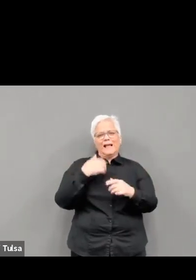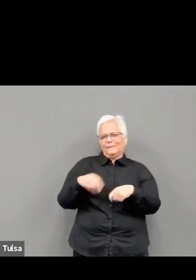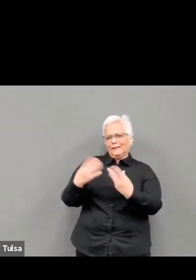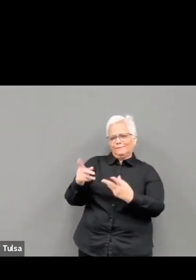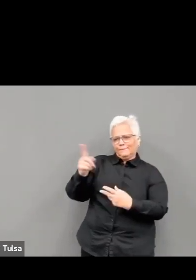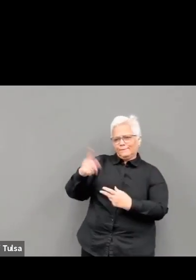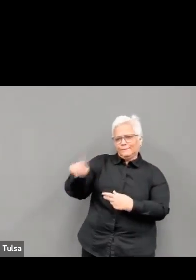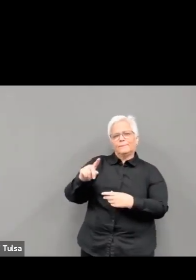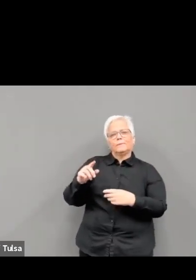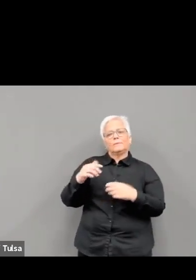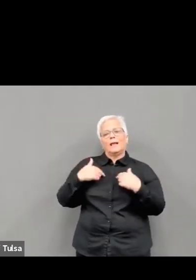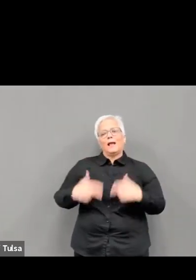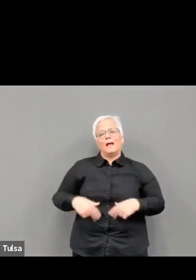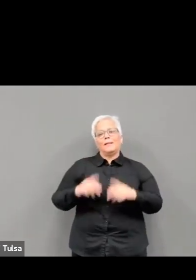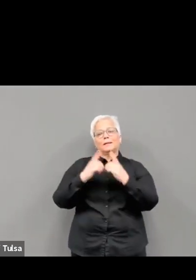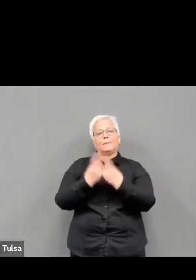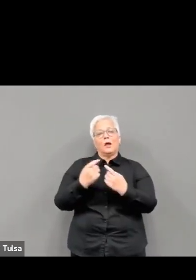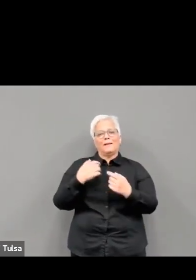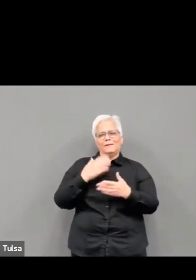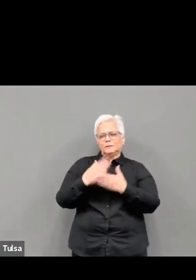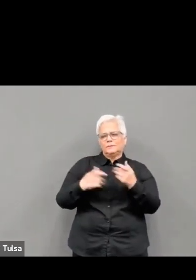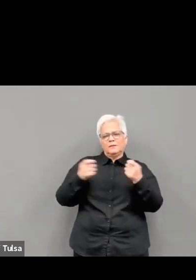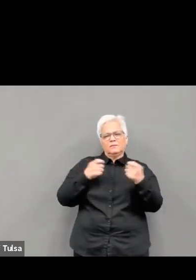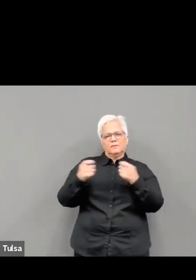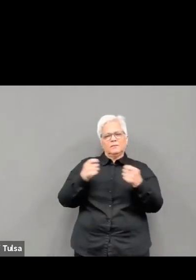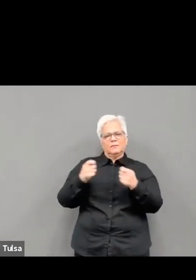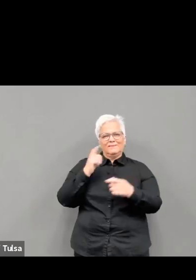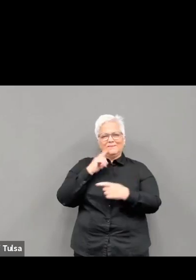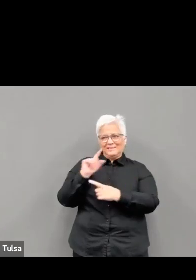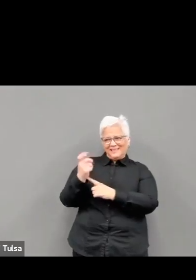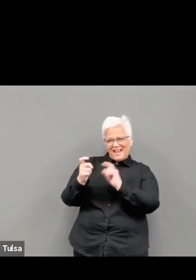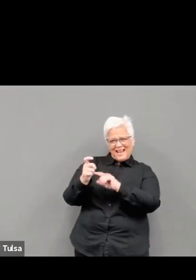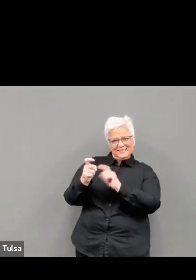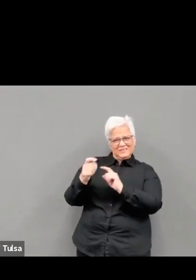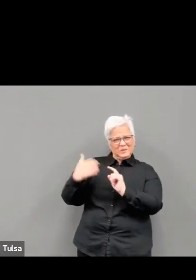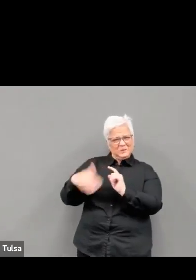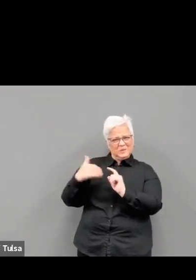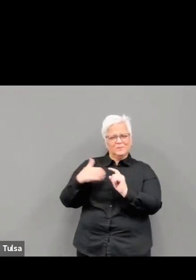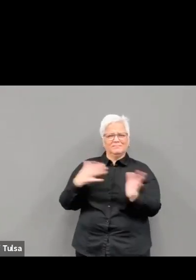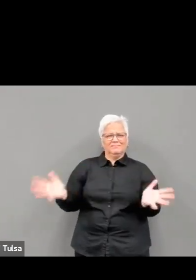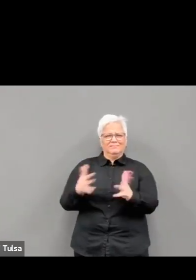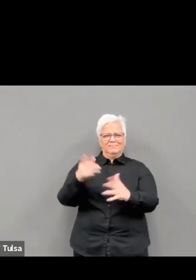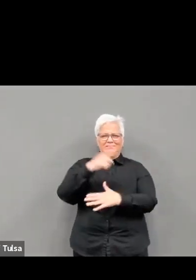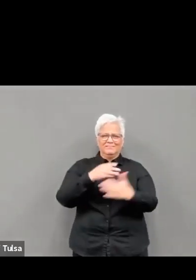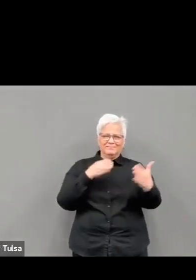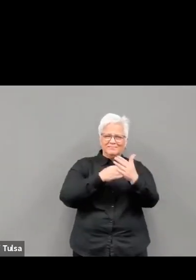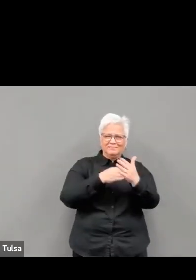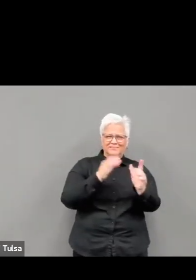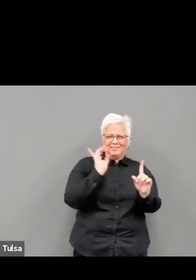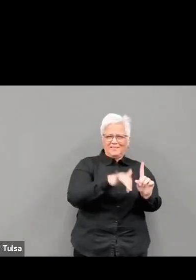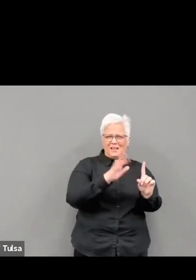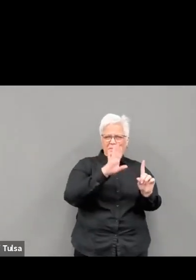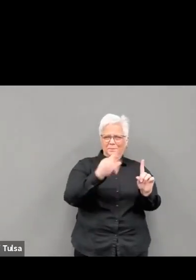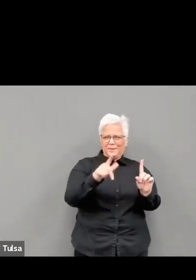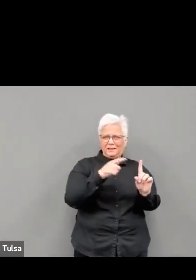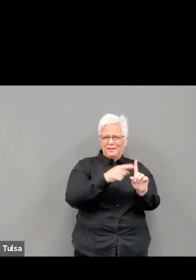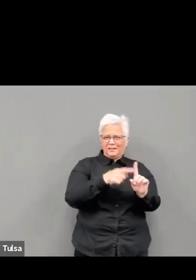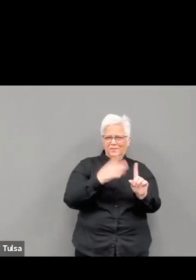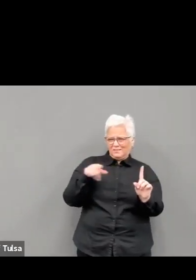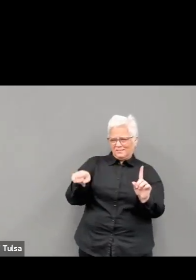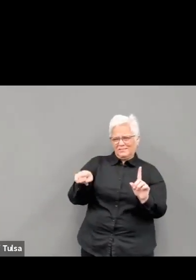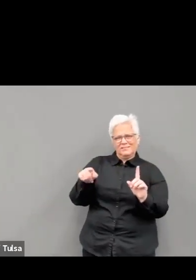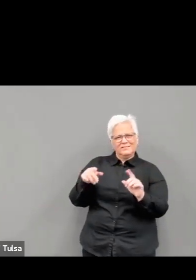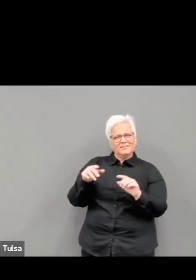and proud of the way our health department led by Dr. Dart has handled this pandemic. And in keeping with Oklahoma